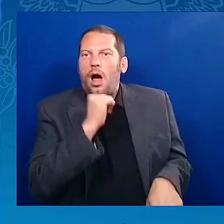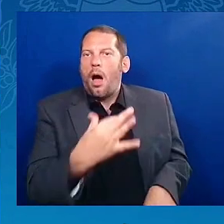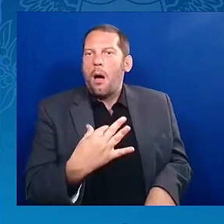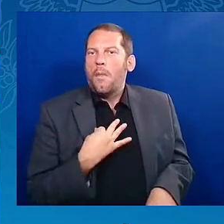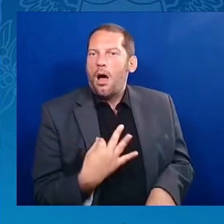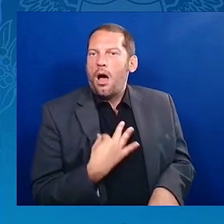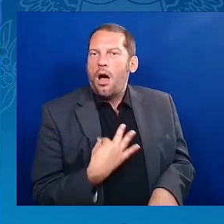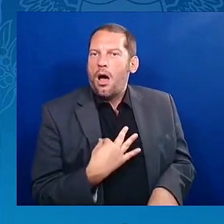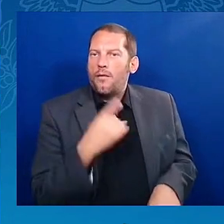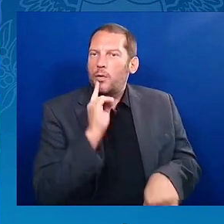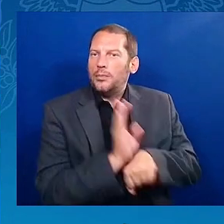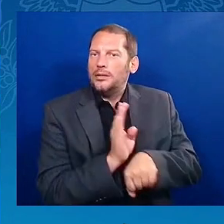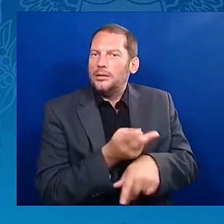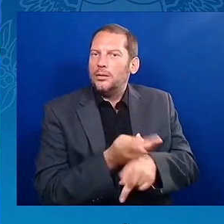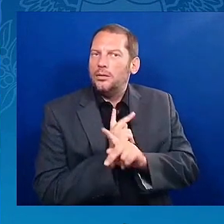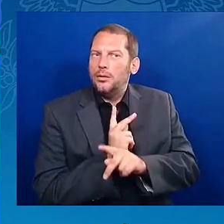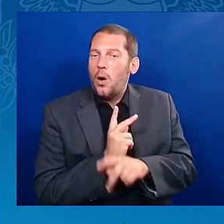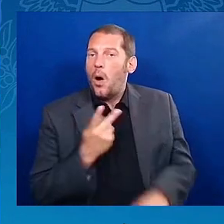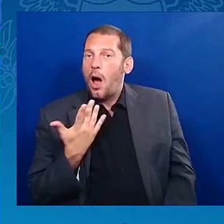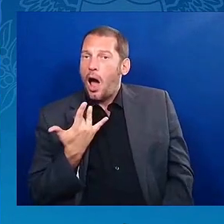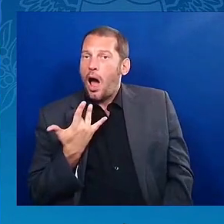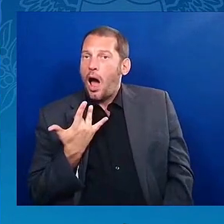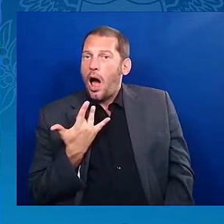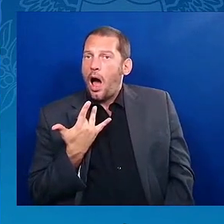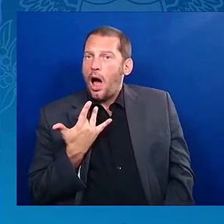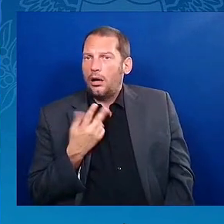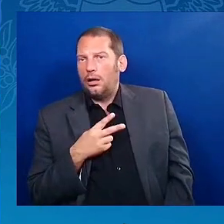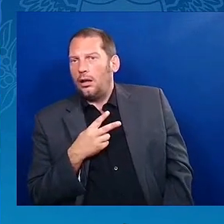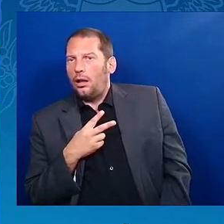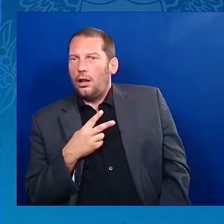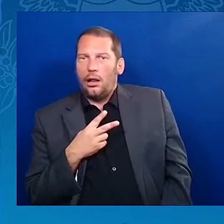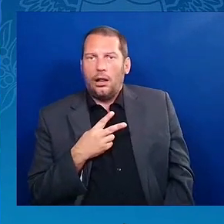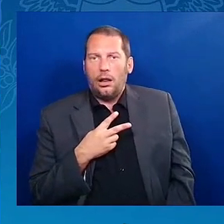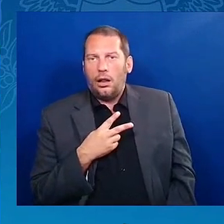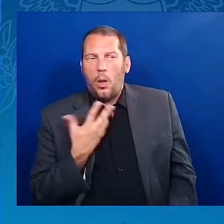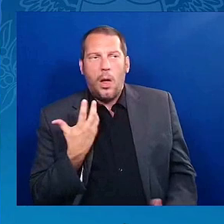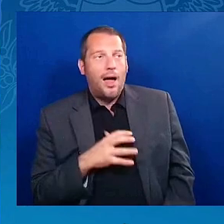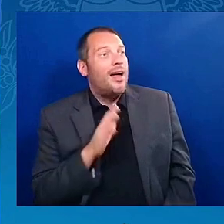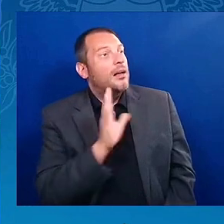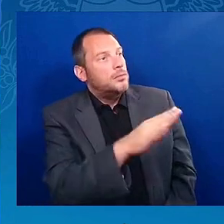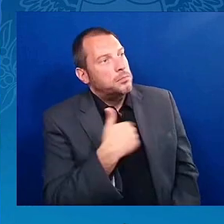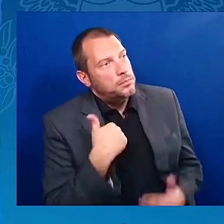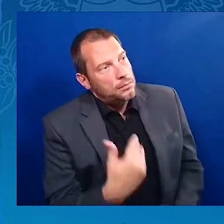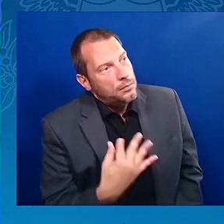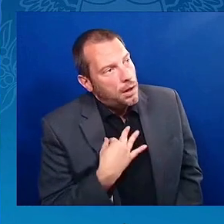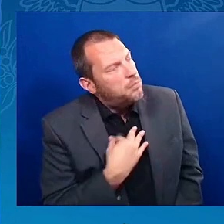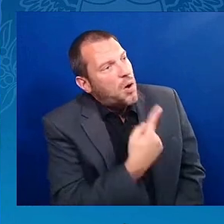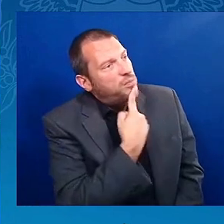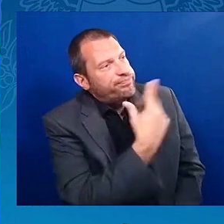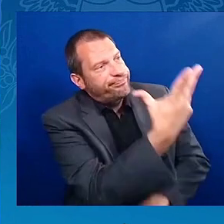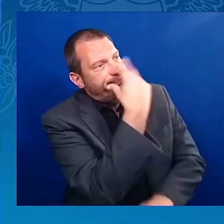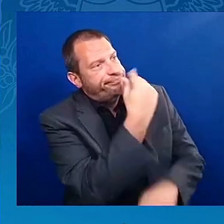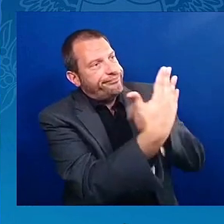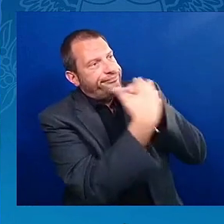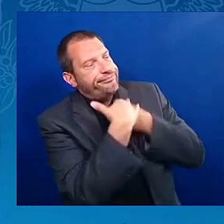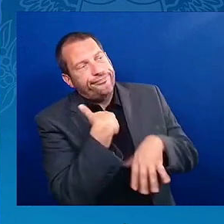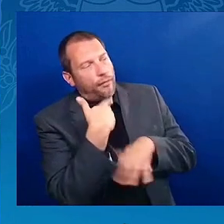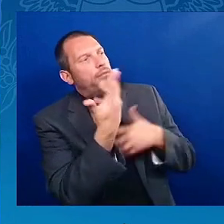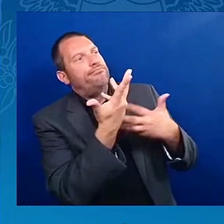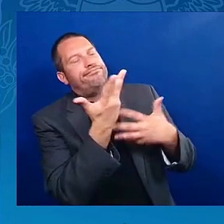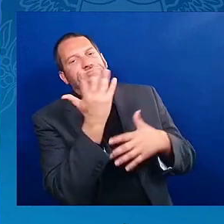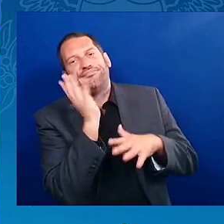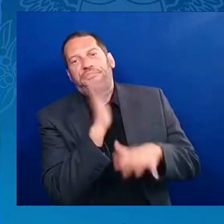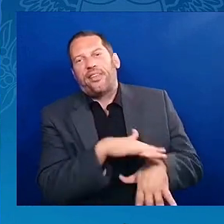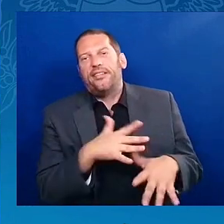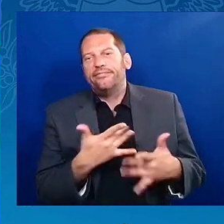is that nobody likes to be disappointed, right? And the feeling, rightly, after so